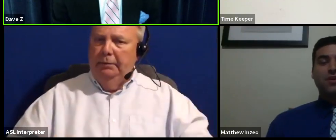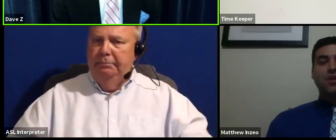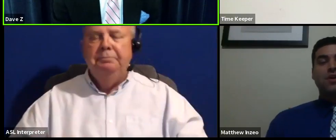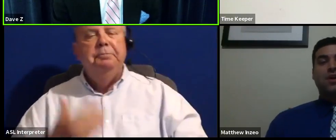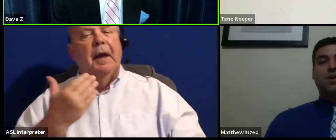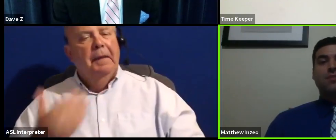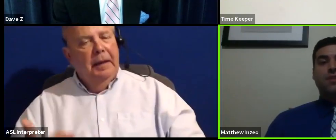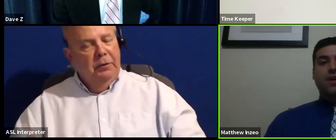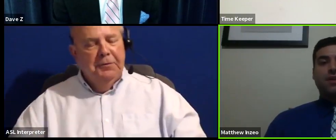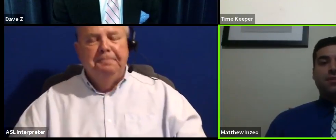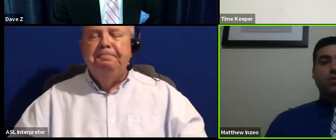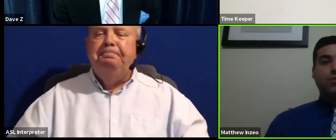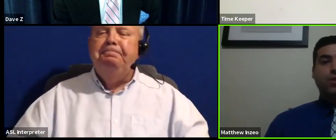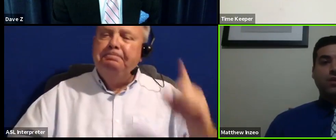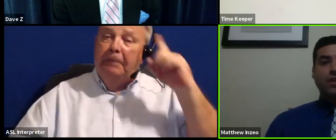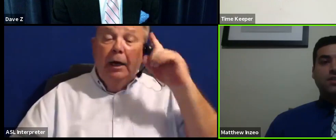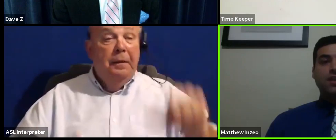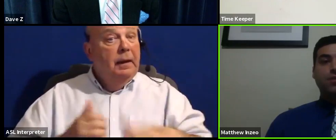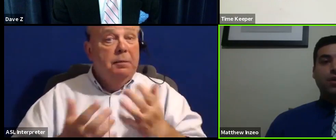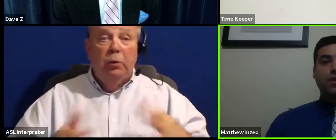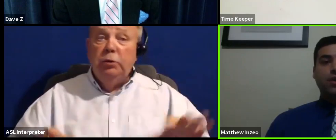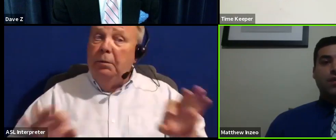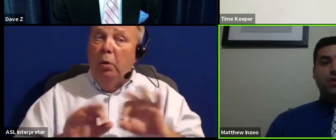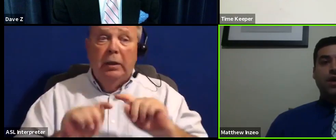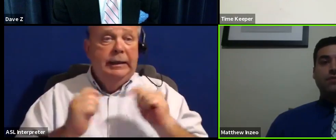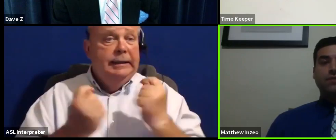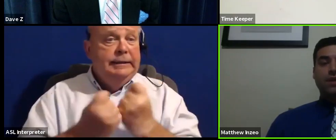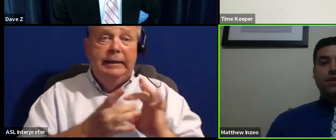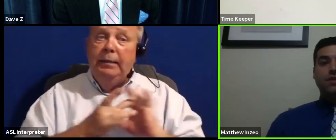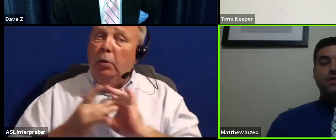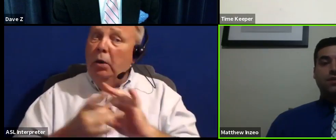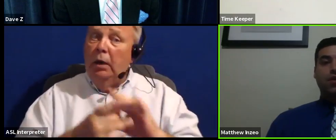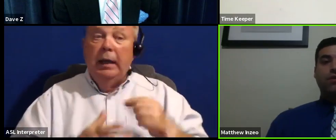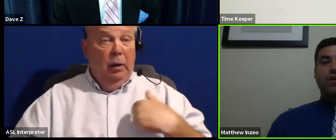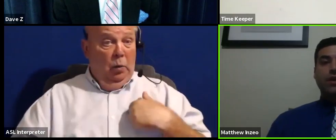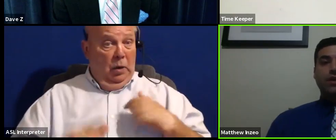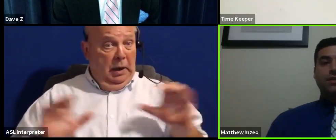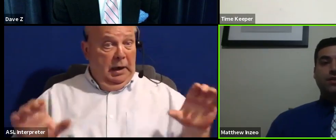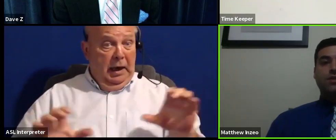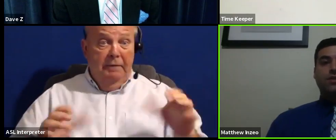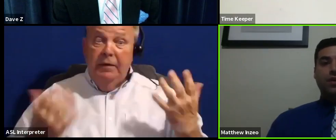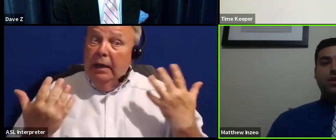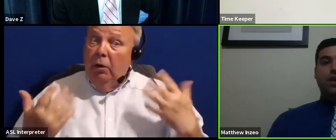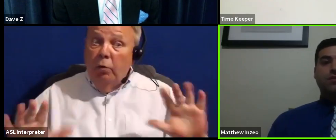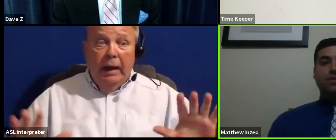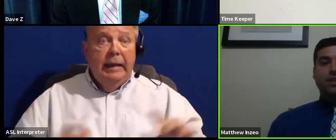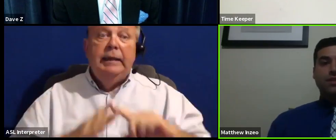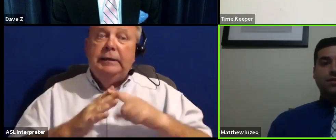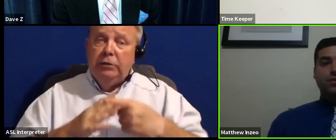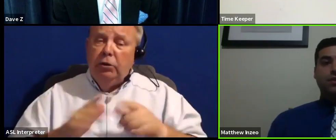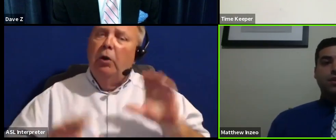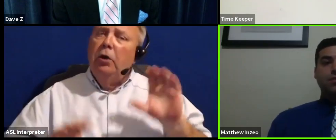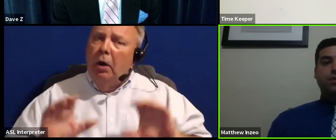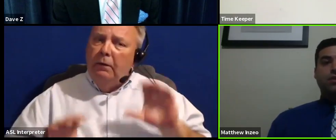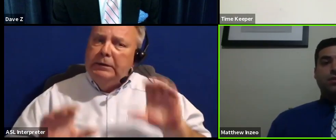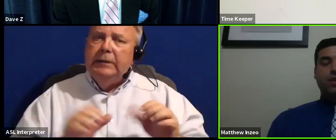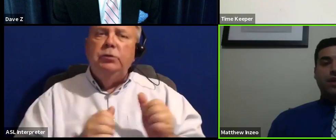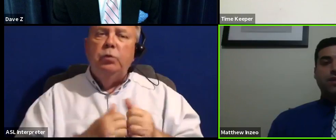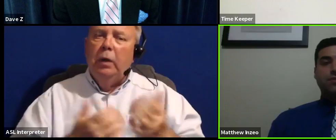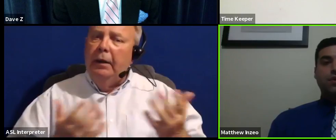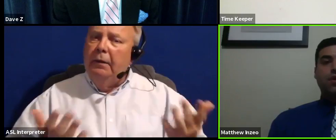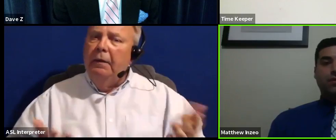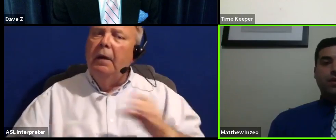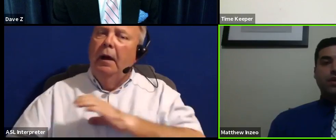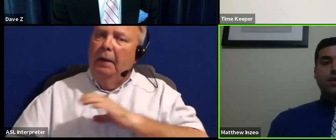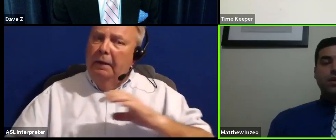Thank you, sir. I think the most important thing is teamwork. And what I've done already is starting the conversations with the